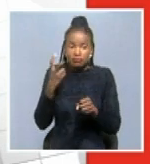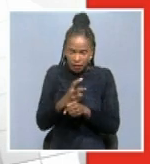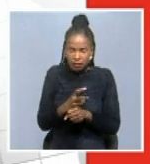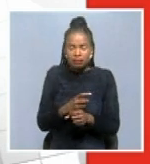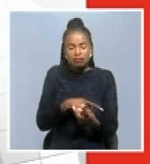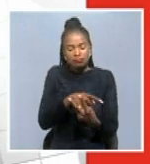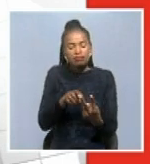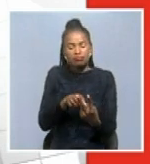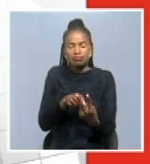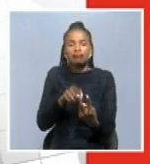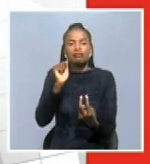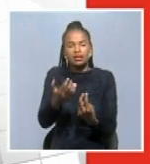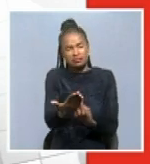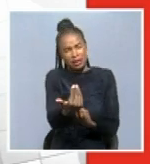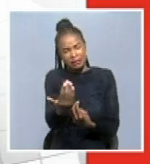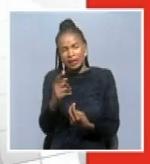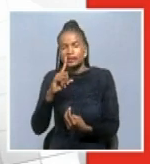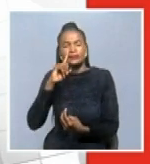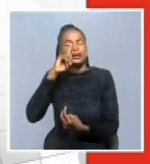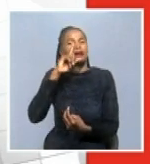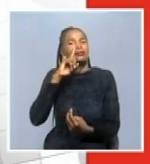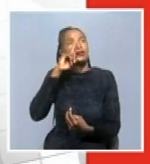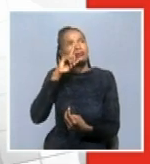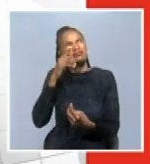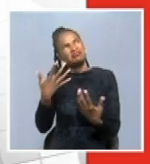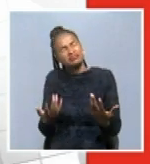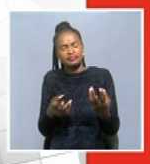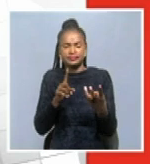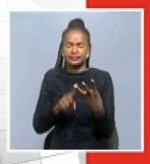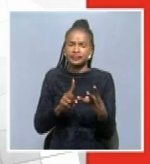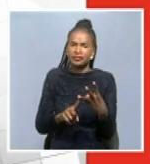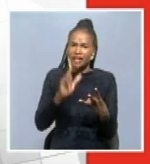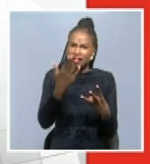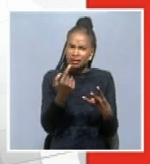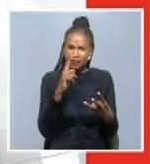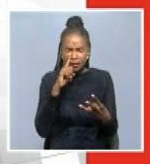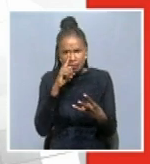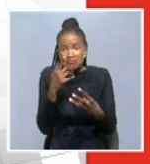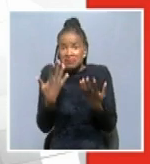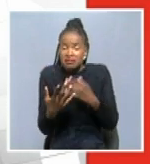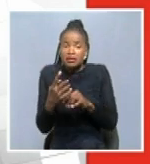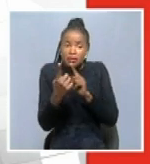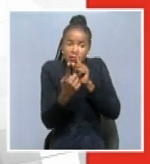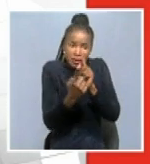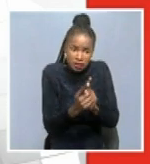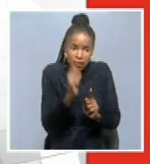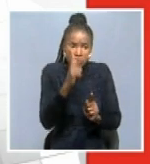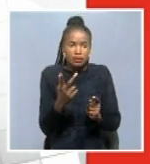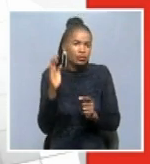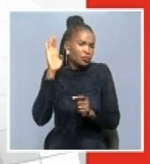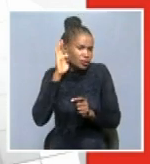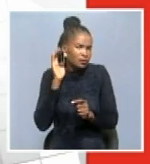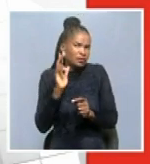in the past week and also people that are in contact with a number of people